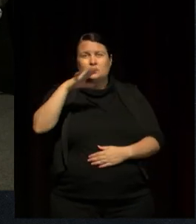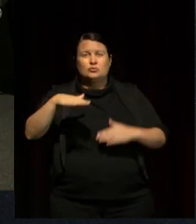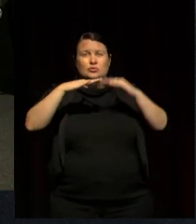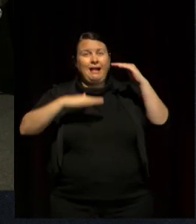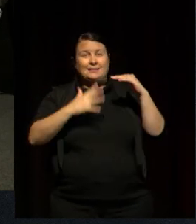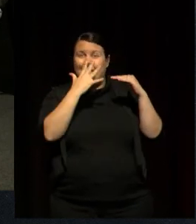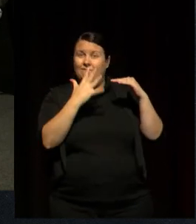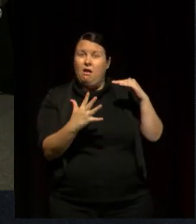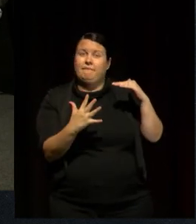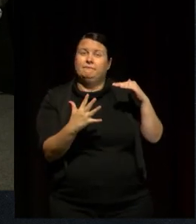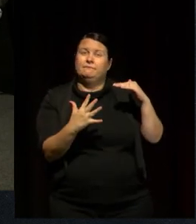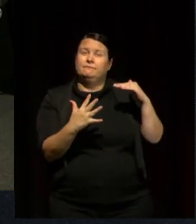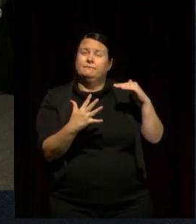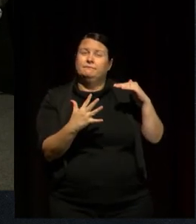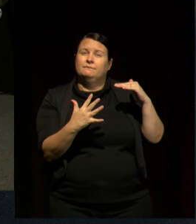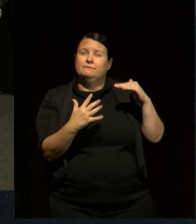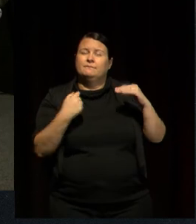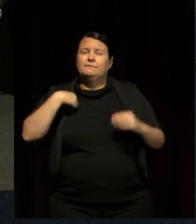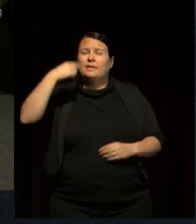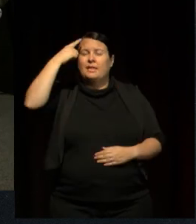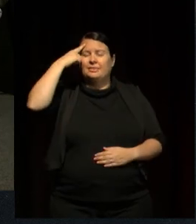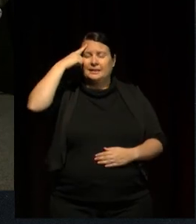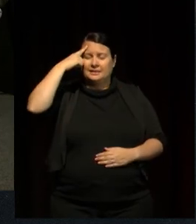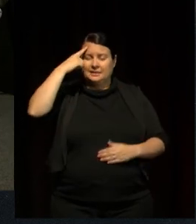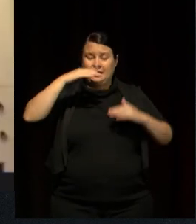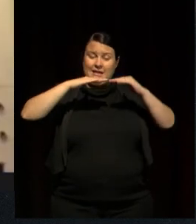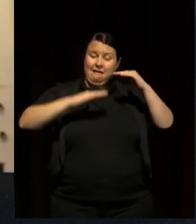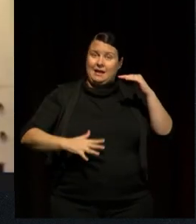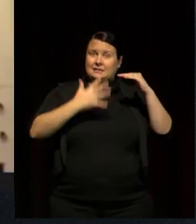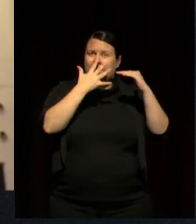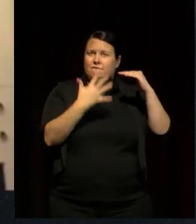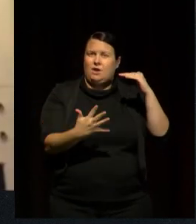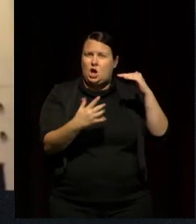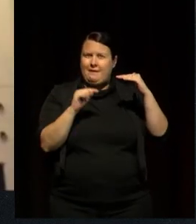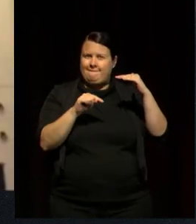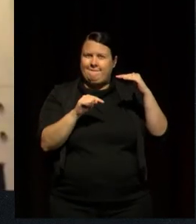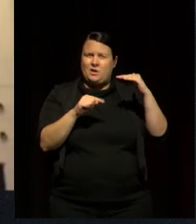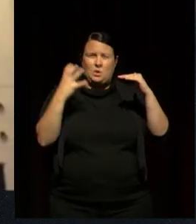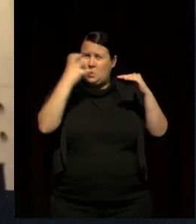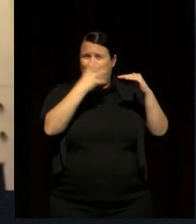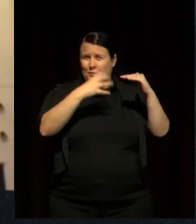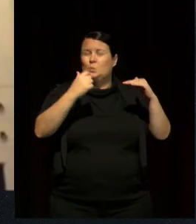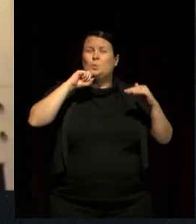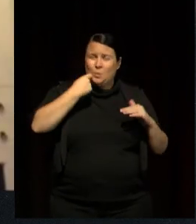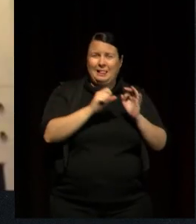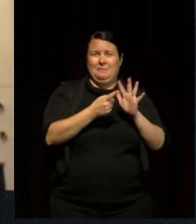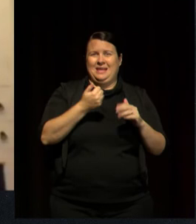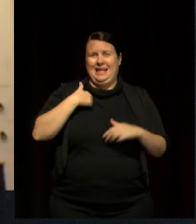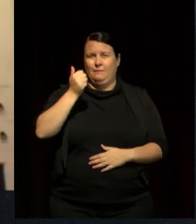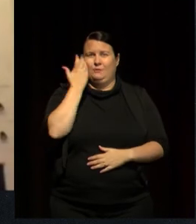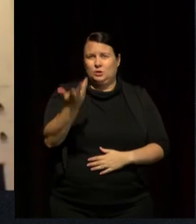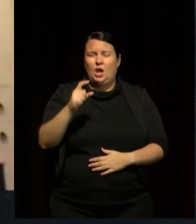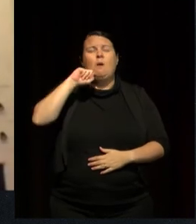Too many, too often, I think children, that age group of children absolutely are the future. They can change the world.